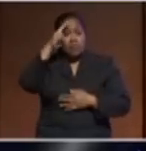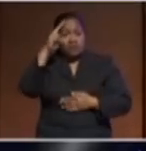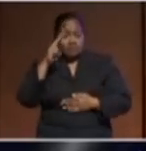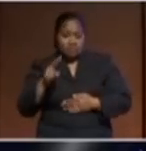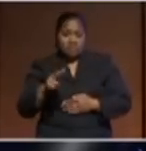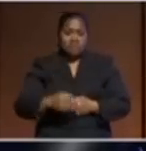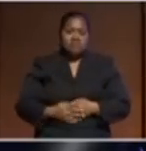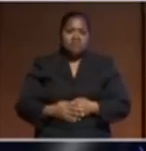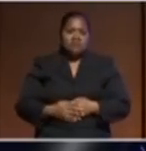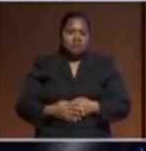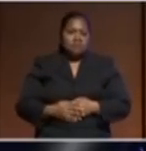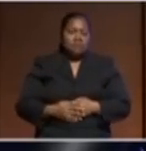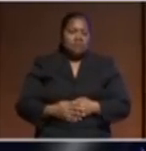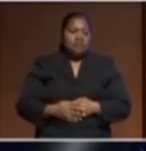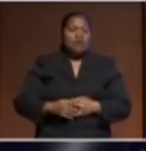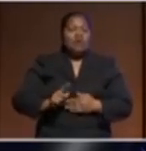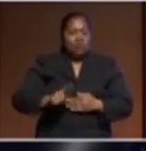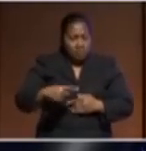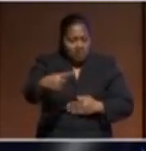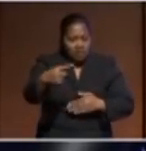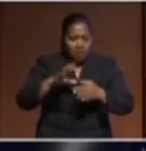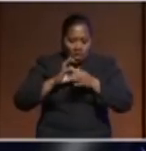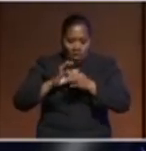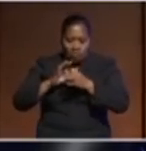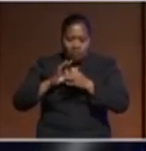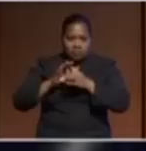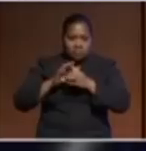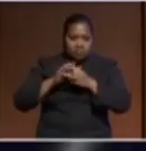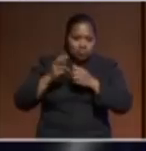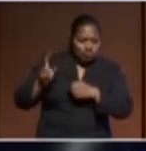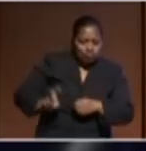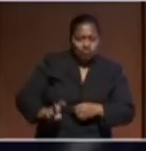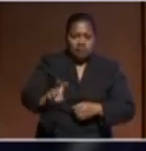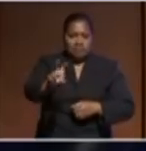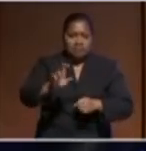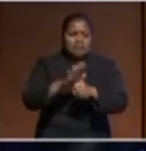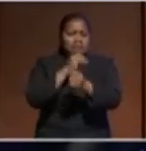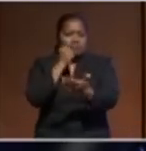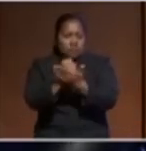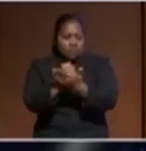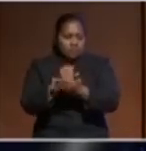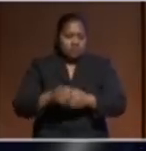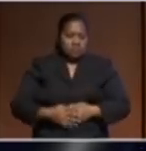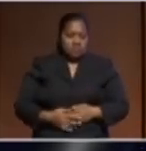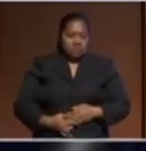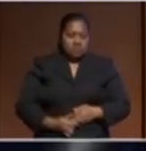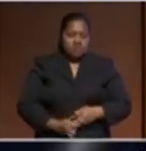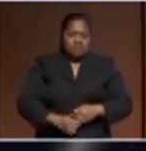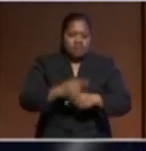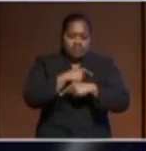continuing on its own journey in making sure that we anchor ourselves as a place within the Pacific,